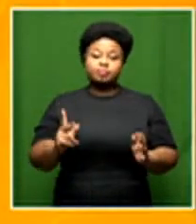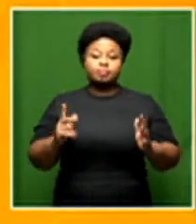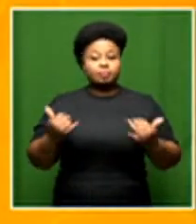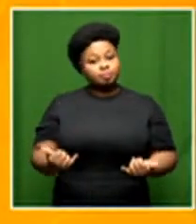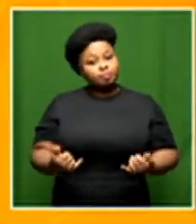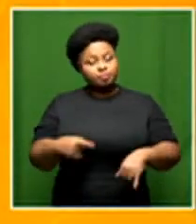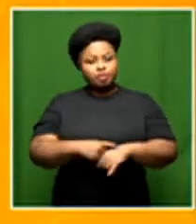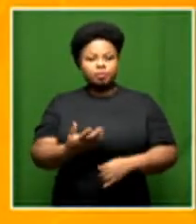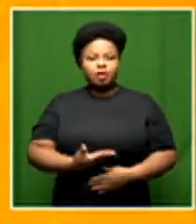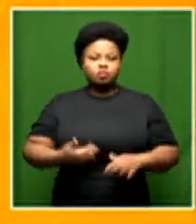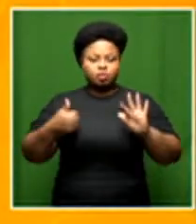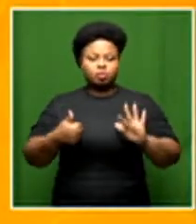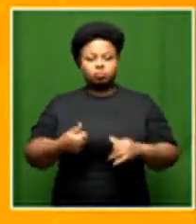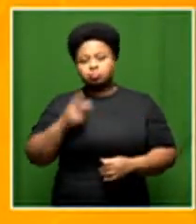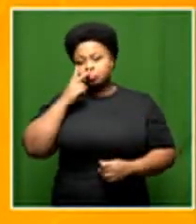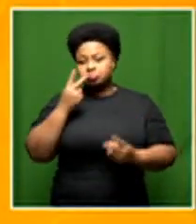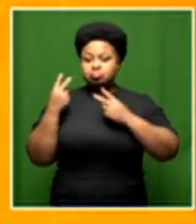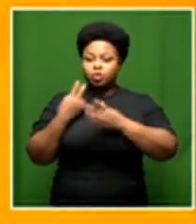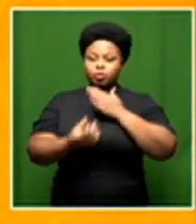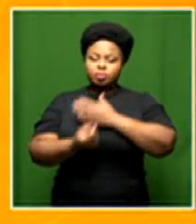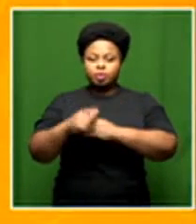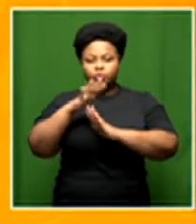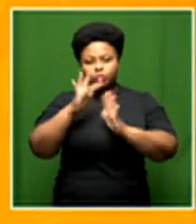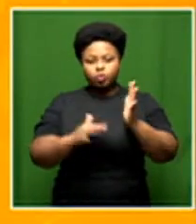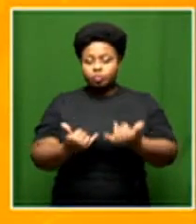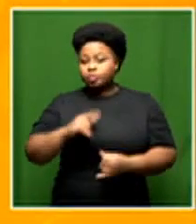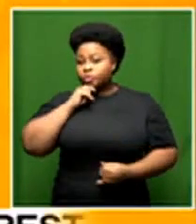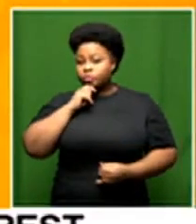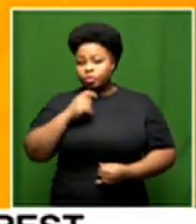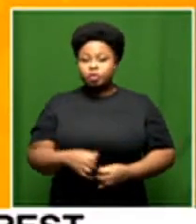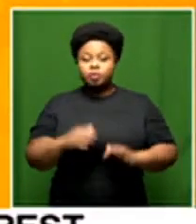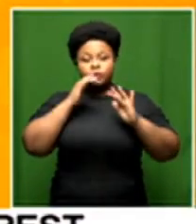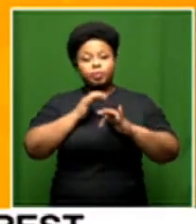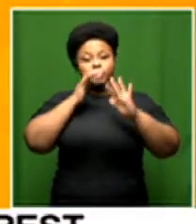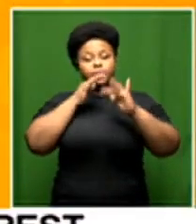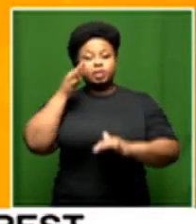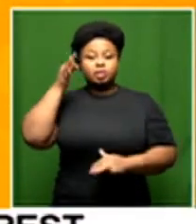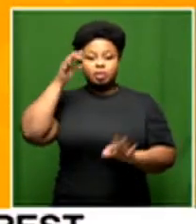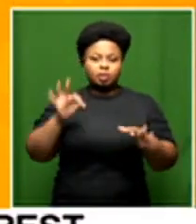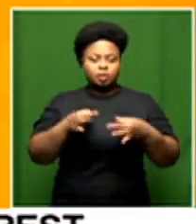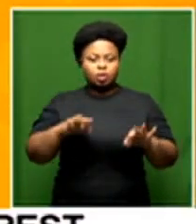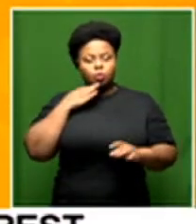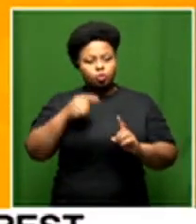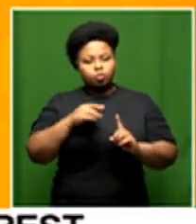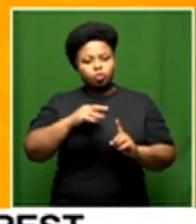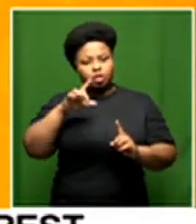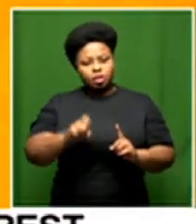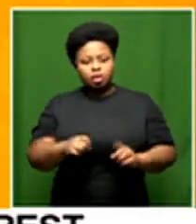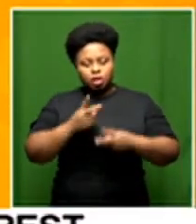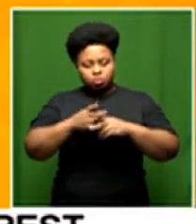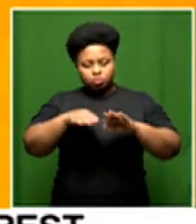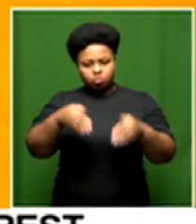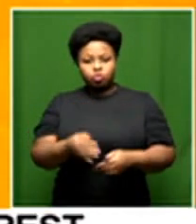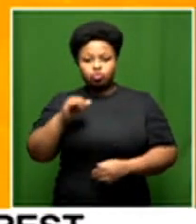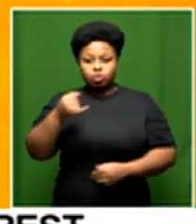All right, it is 6.30. Let's take a look back at what's making news headlines this morning. The legendary jazz and opera musician Sbongila Kumalo will be